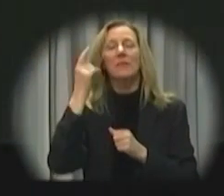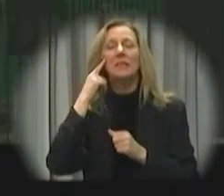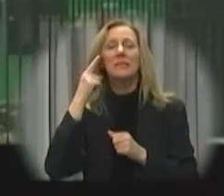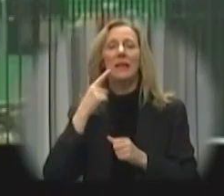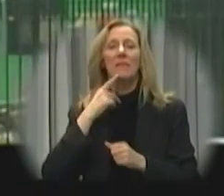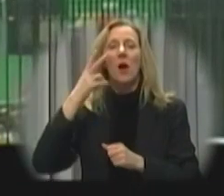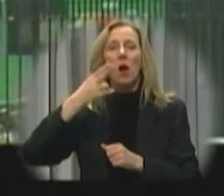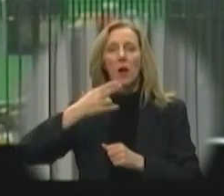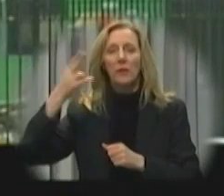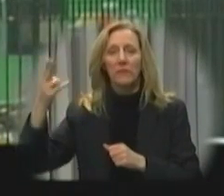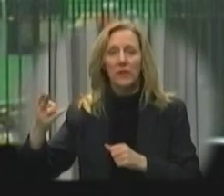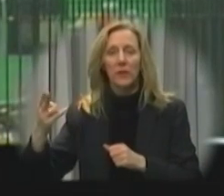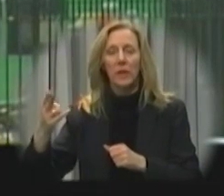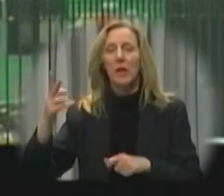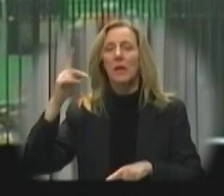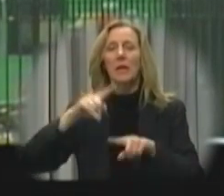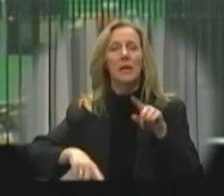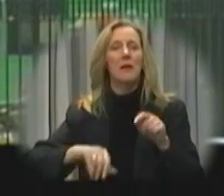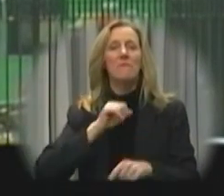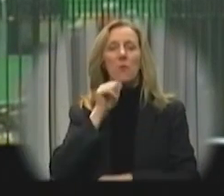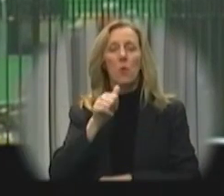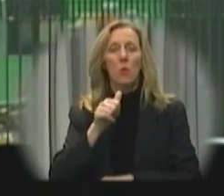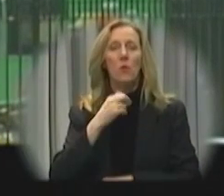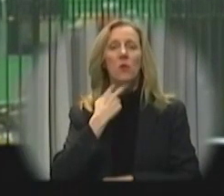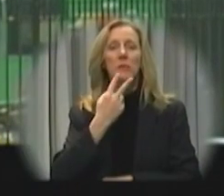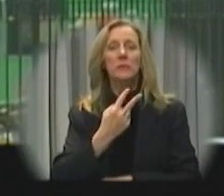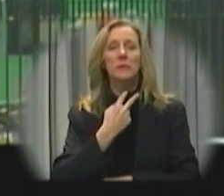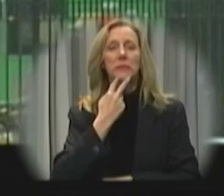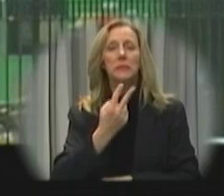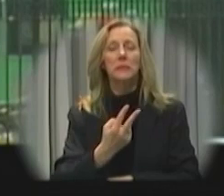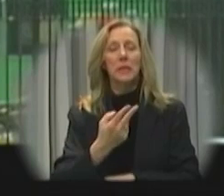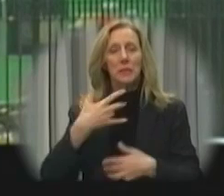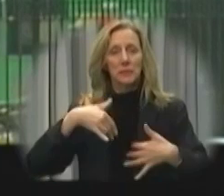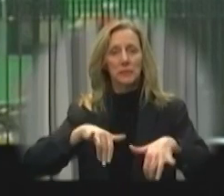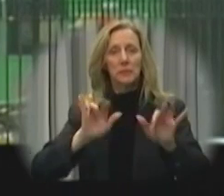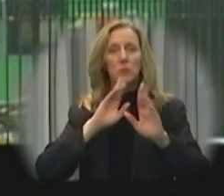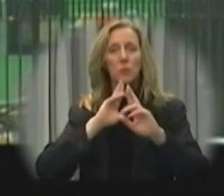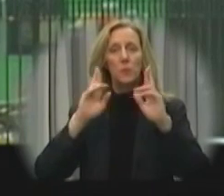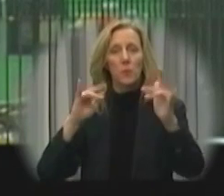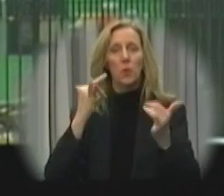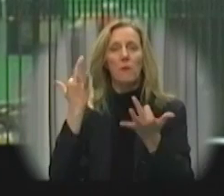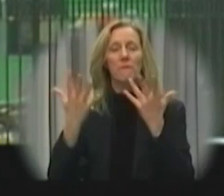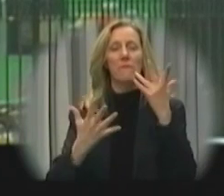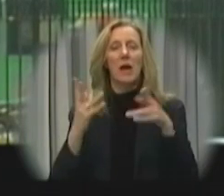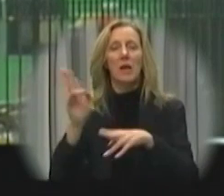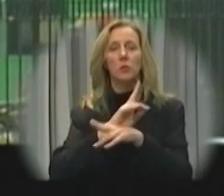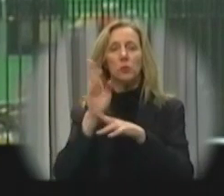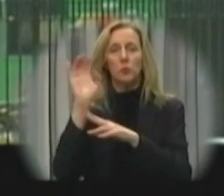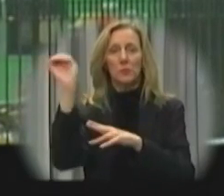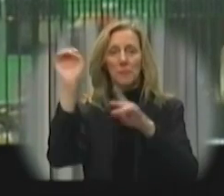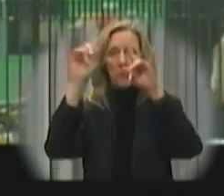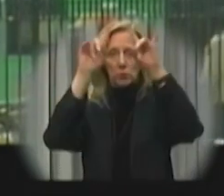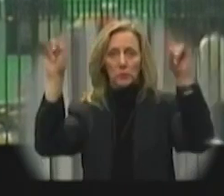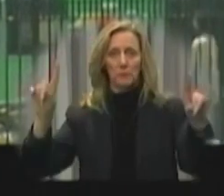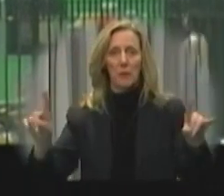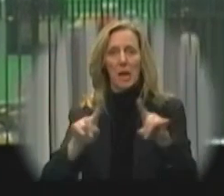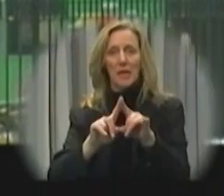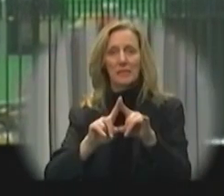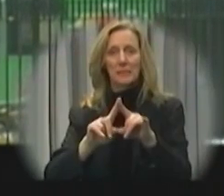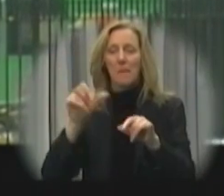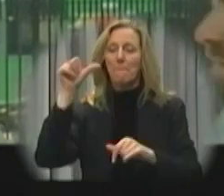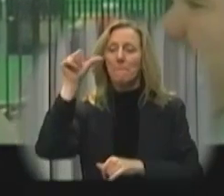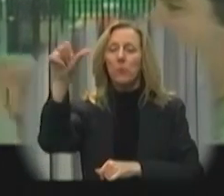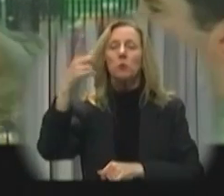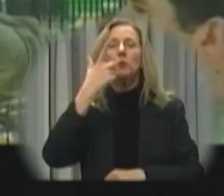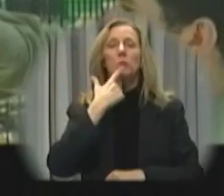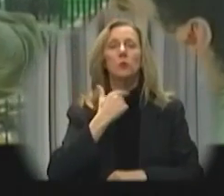If a deaf or hard of hearing person is unable to voice, he or she can still report a fire using an emergency call box